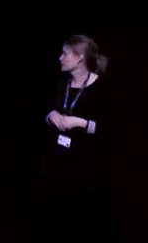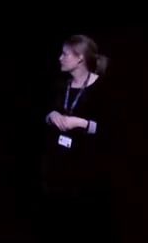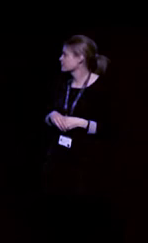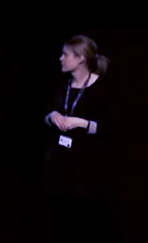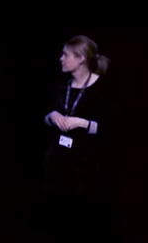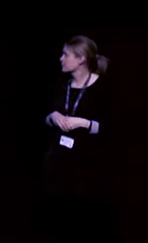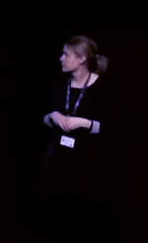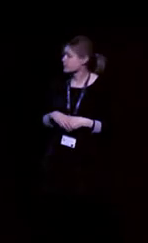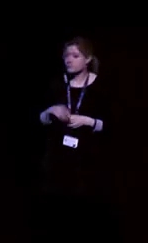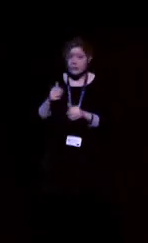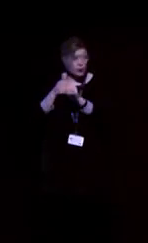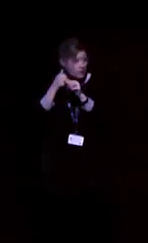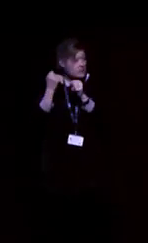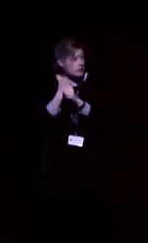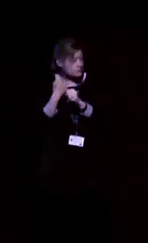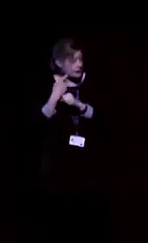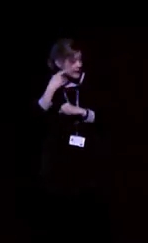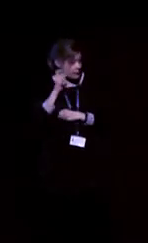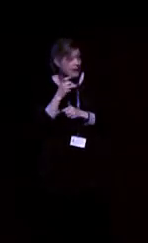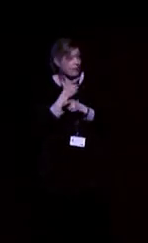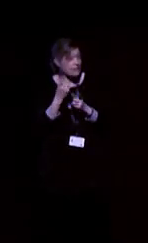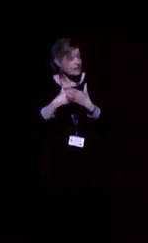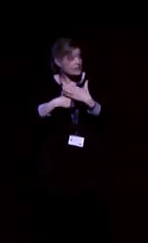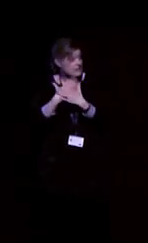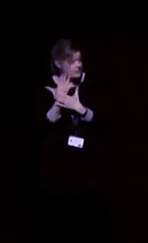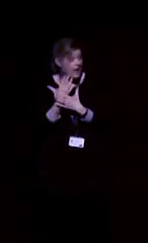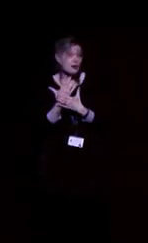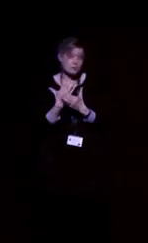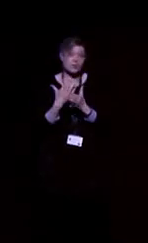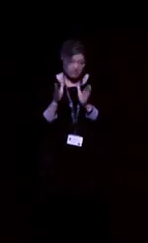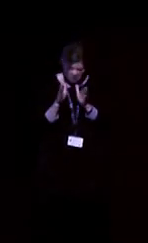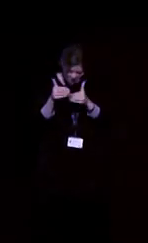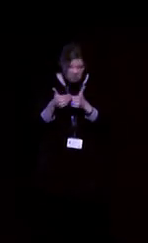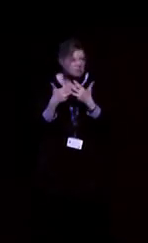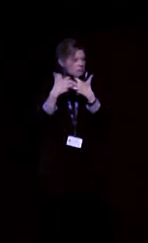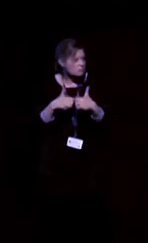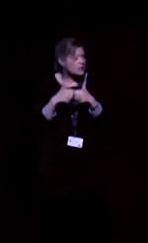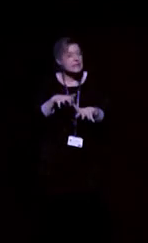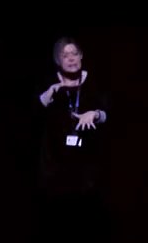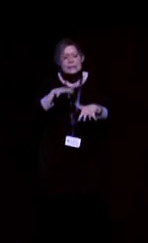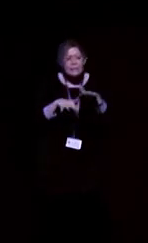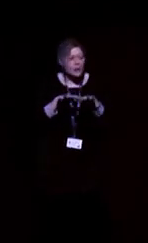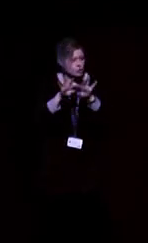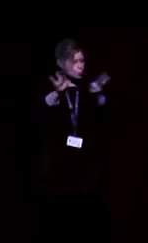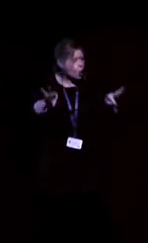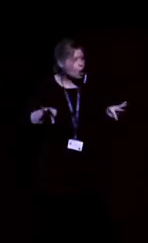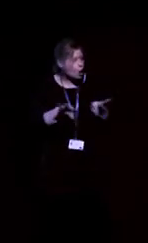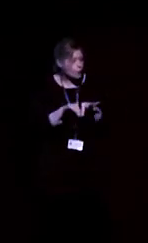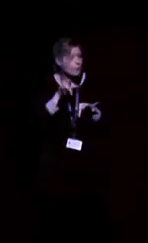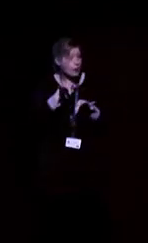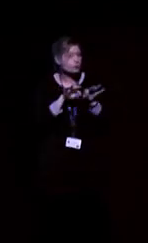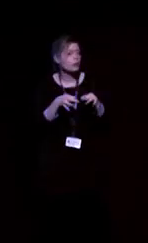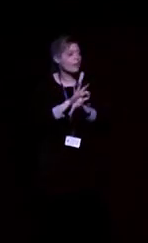So manufacturers have developed devices that are a bit like the loop system, but rely on Bluetooth signal instead,